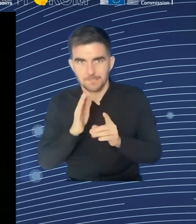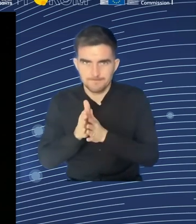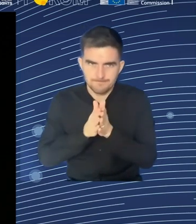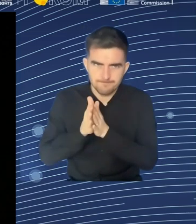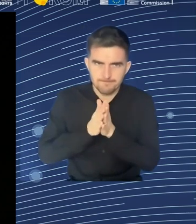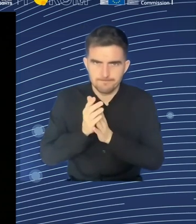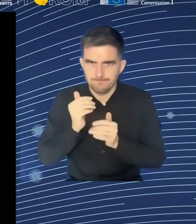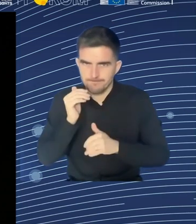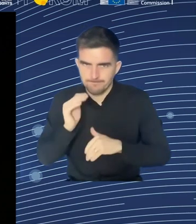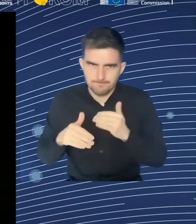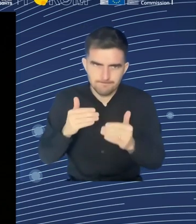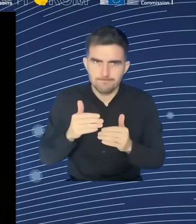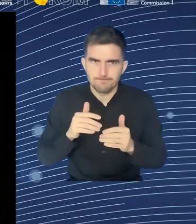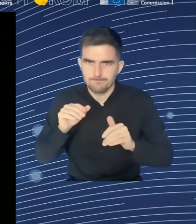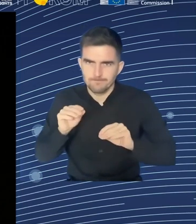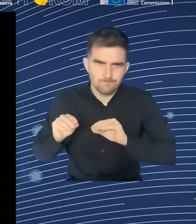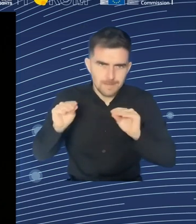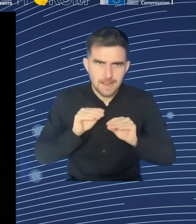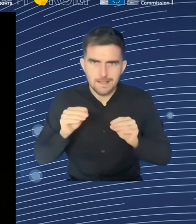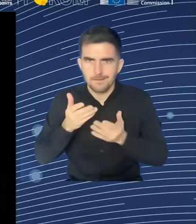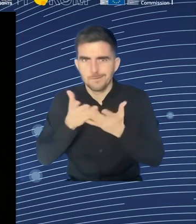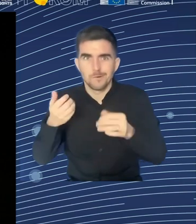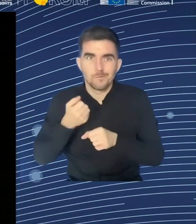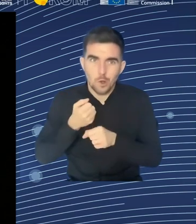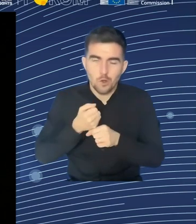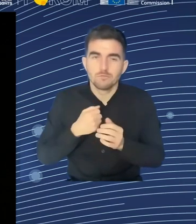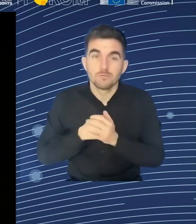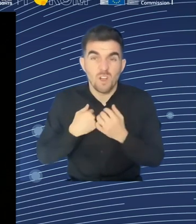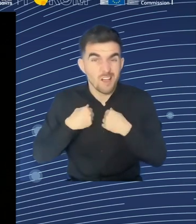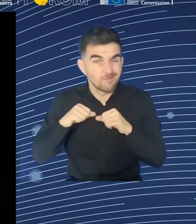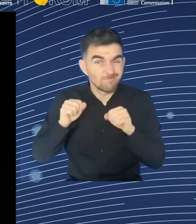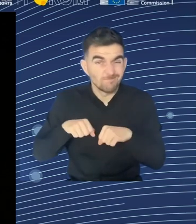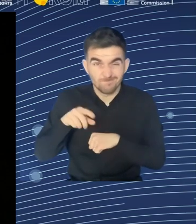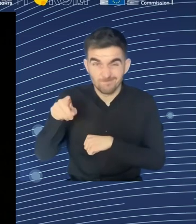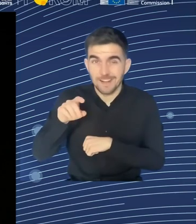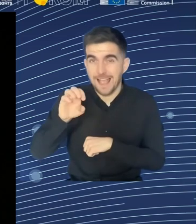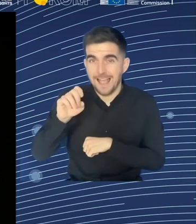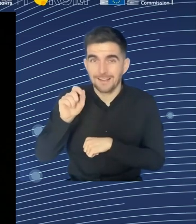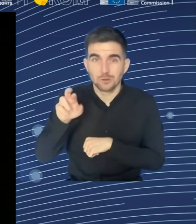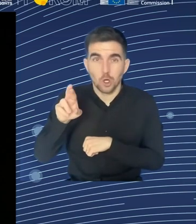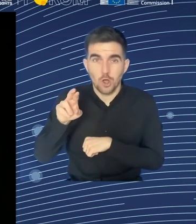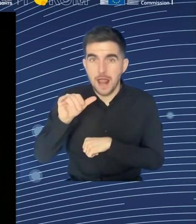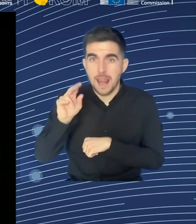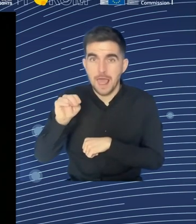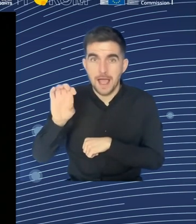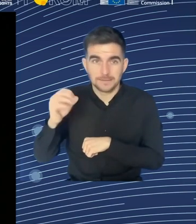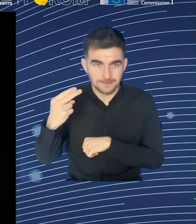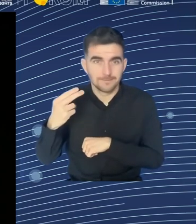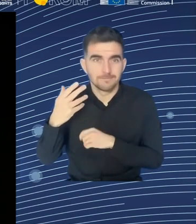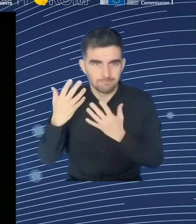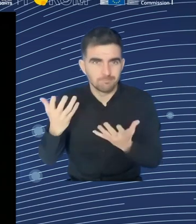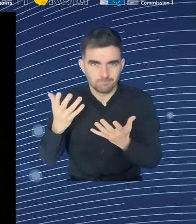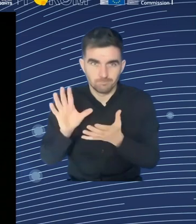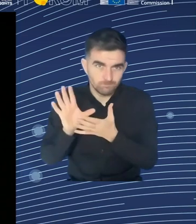of cooperation where we can make very good deals at different levels between the employers and the workers